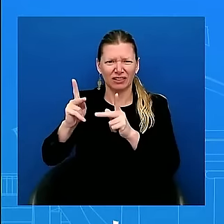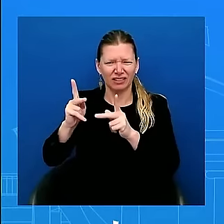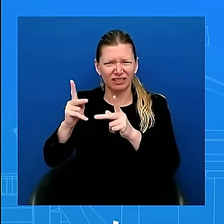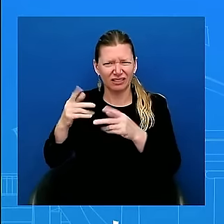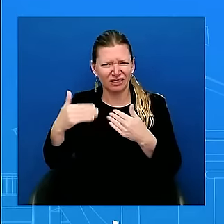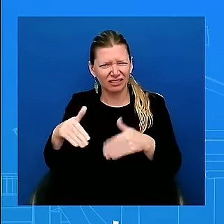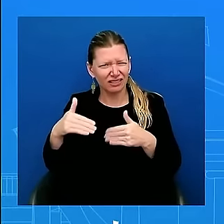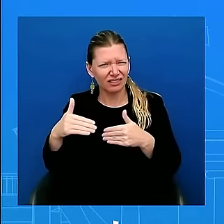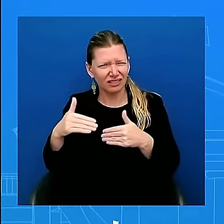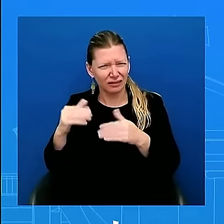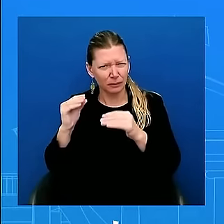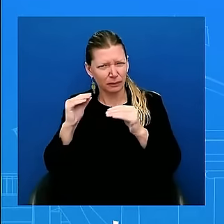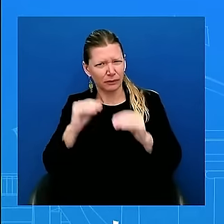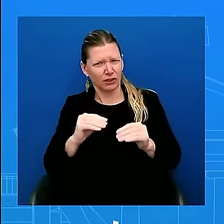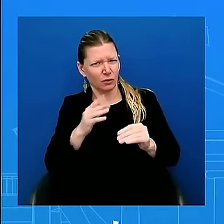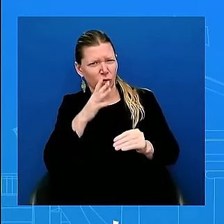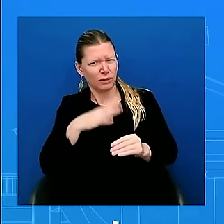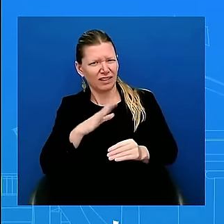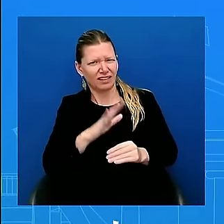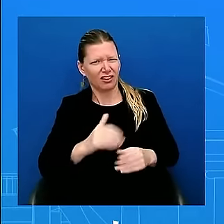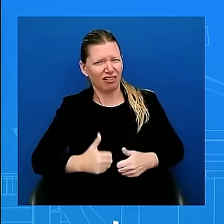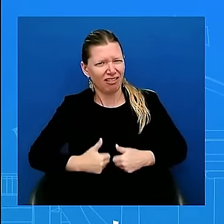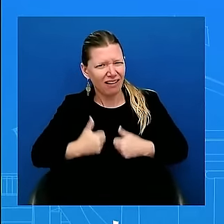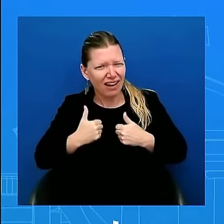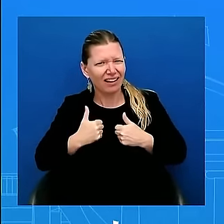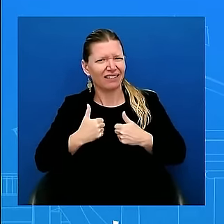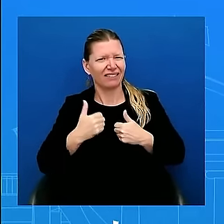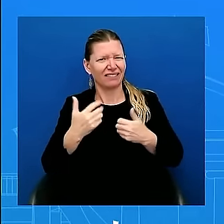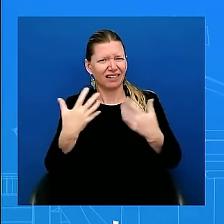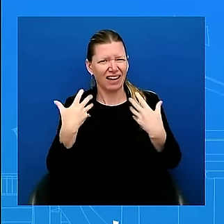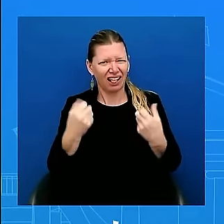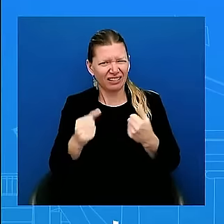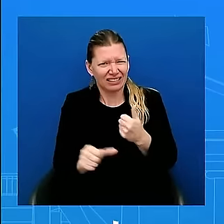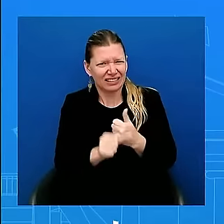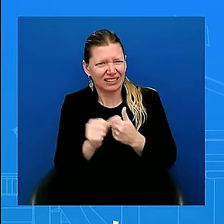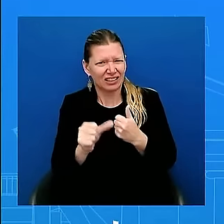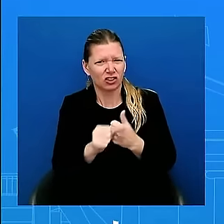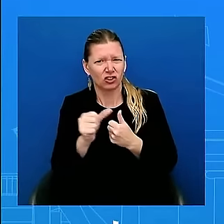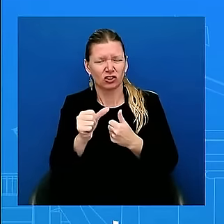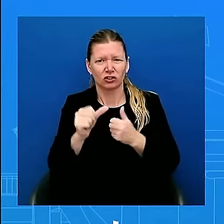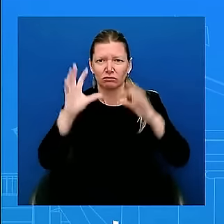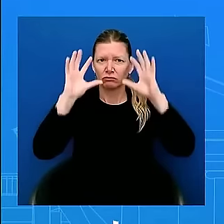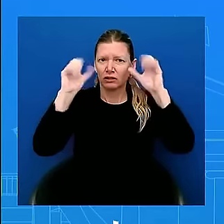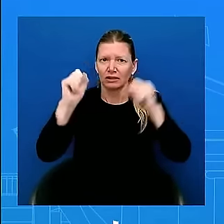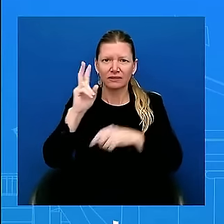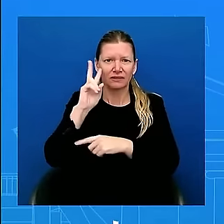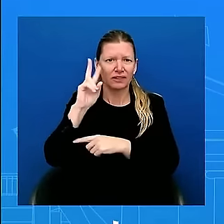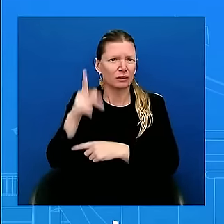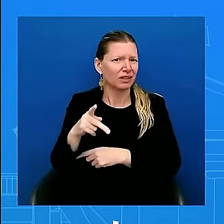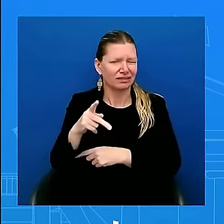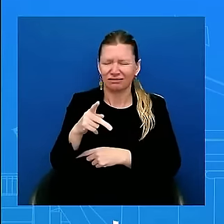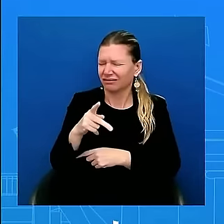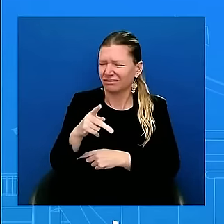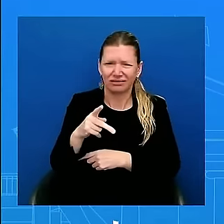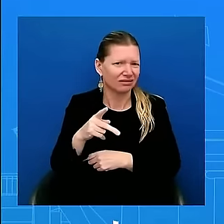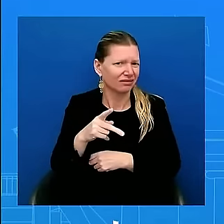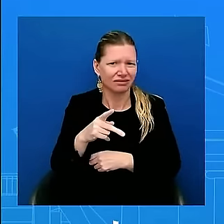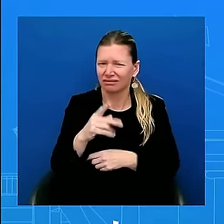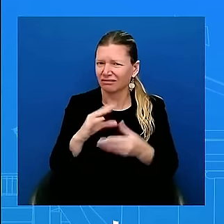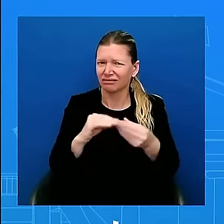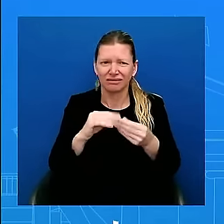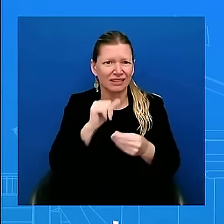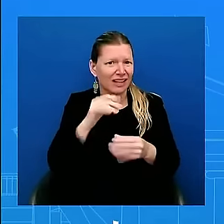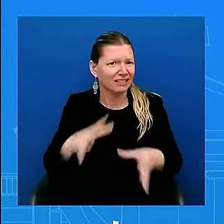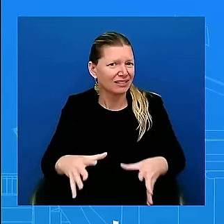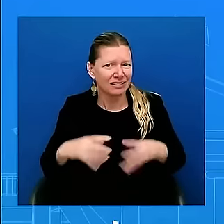President have been clear that this should never happen in America. Yet, this is exactly what is happening in states across the country since the